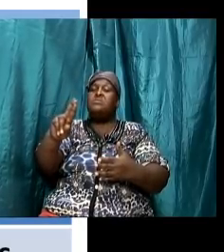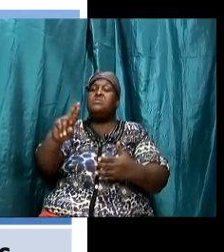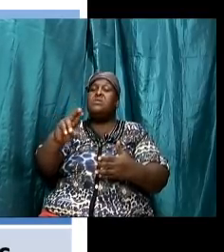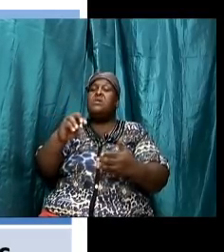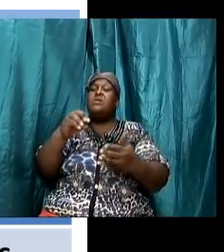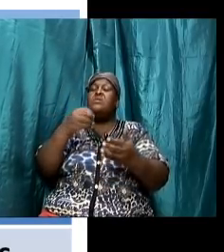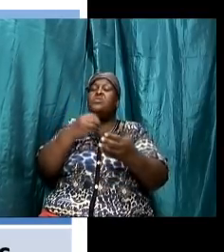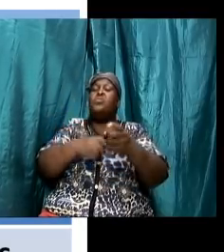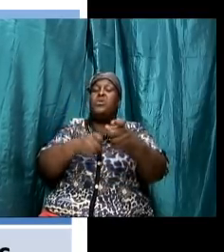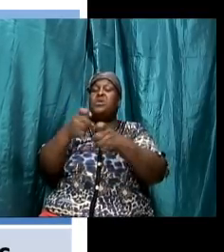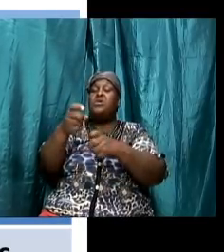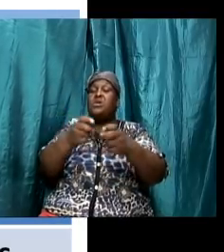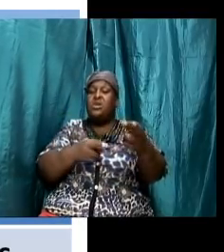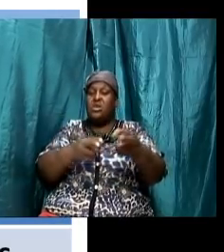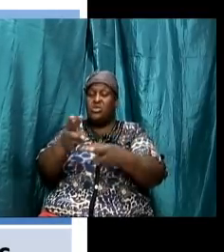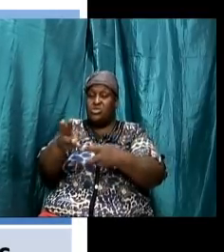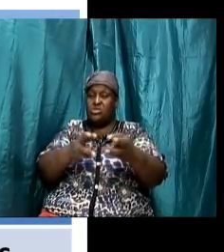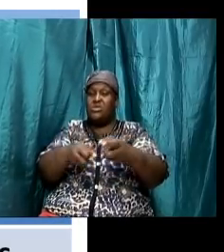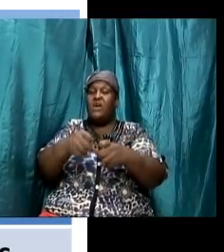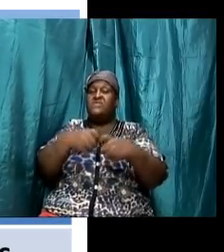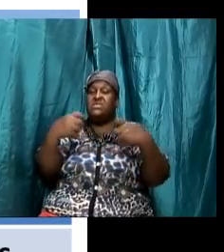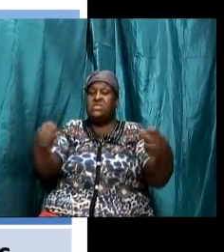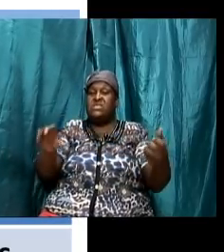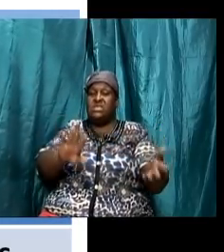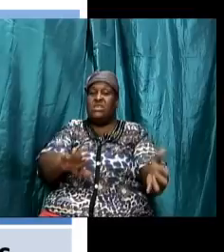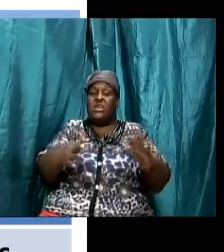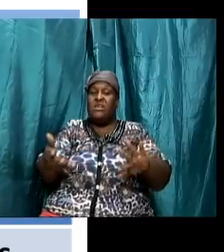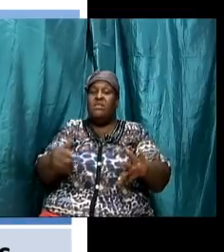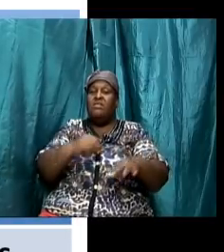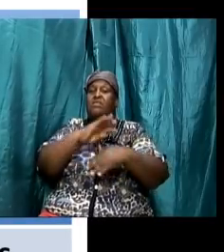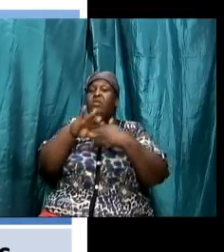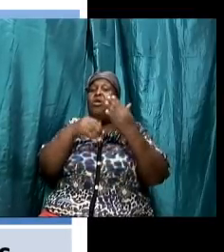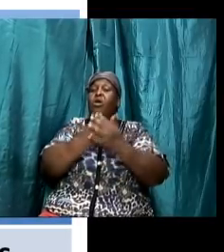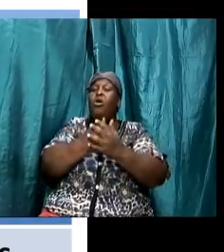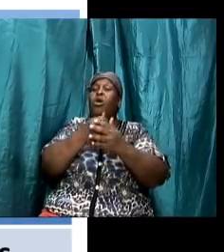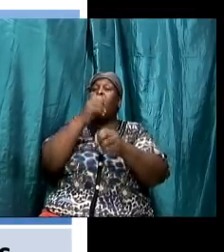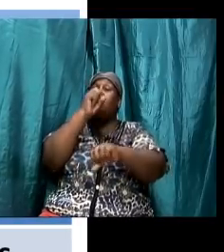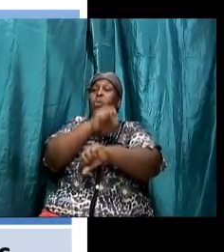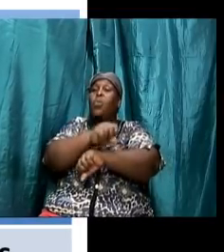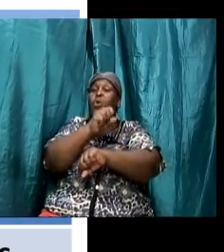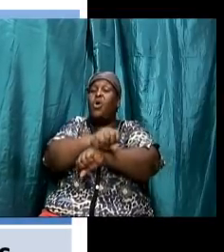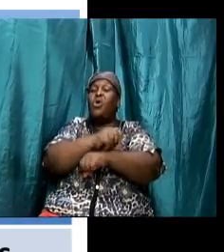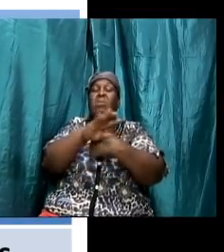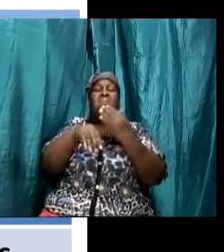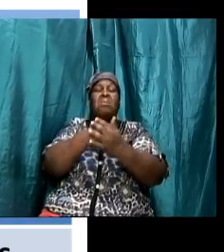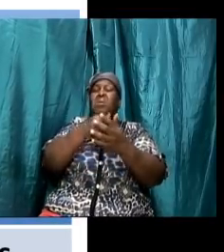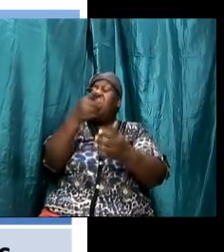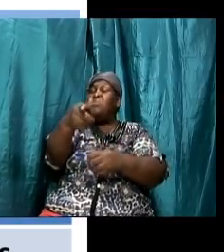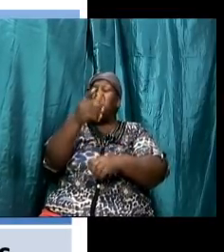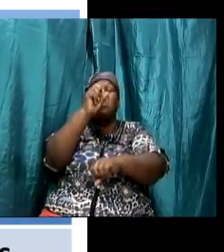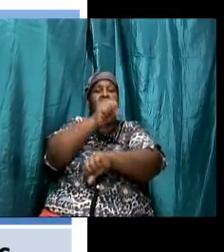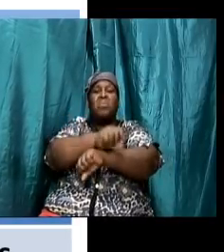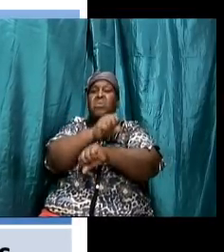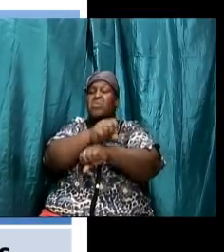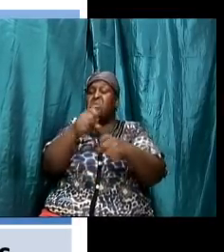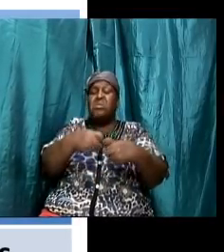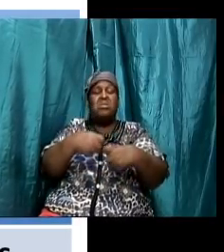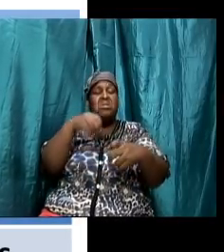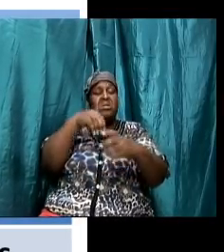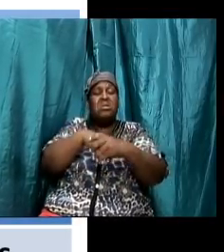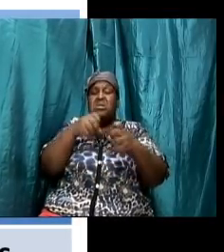sin is death in other words for all your working that you have worked in sin